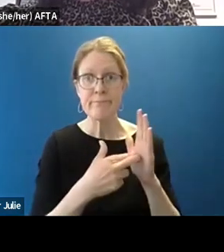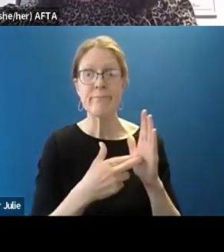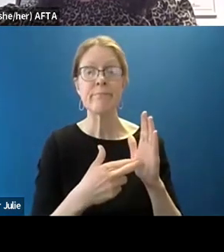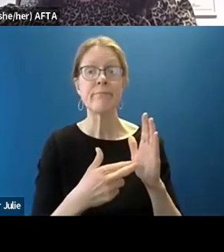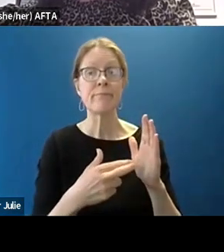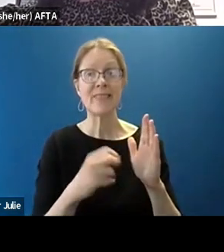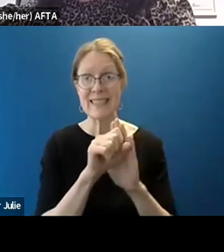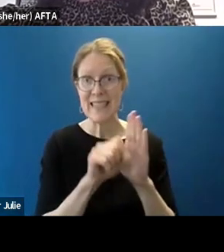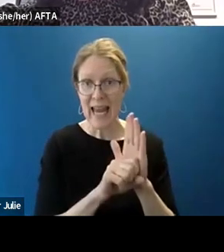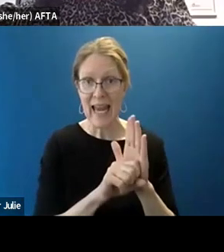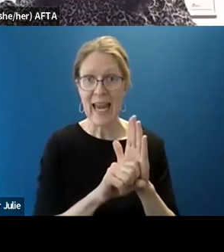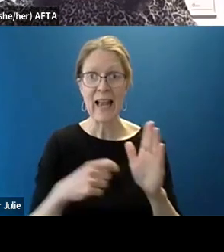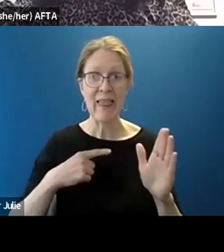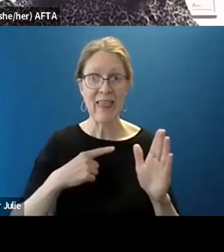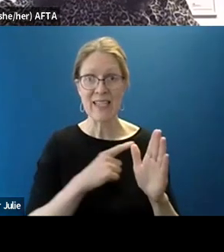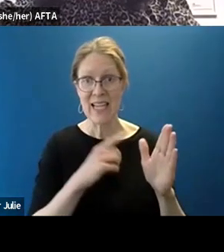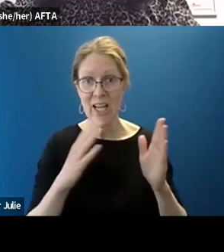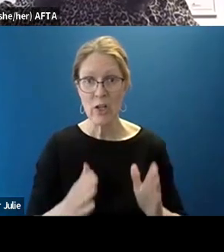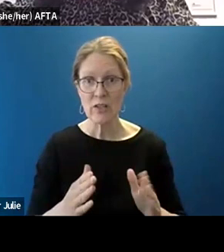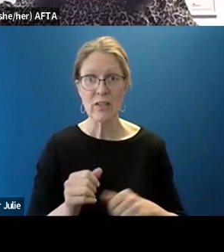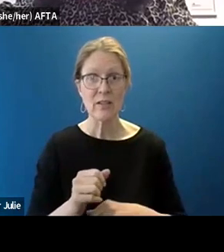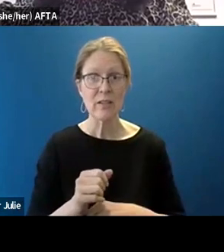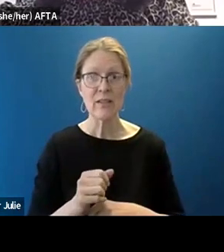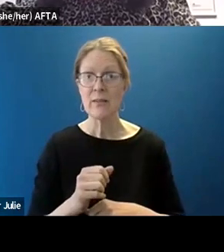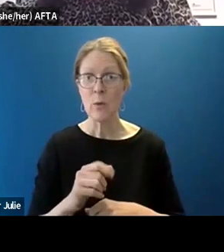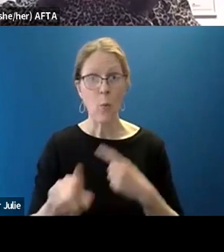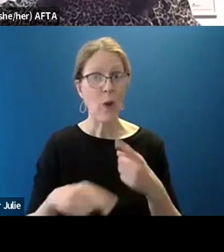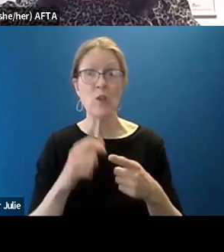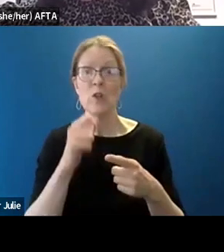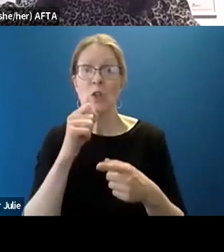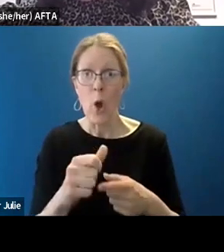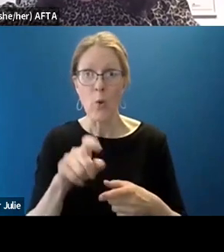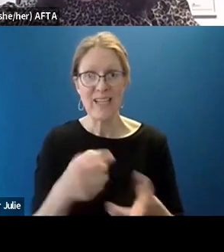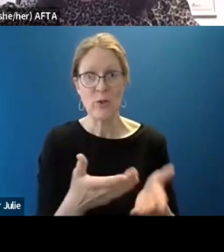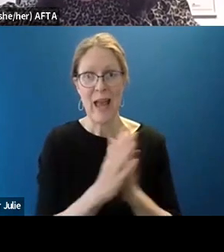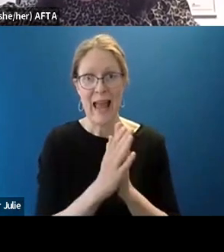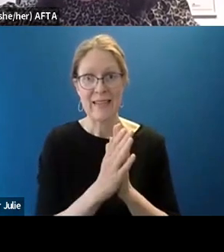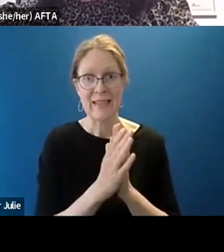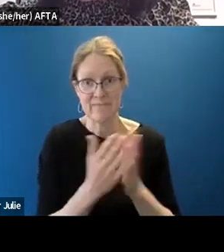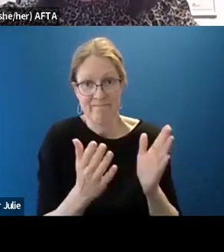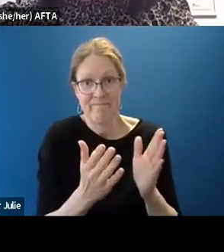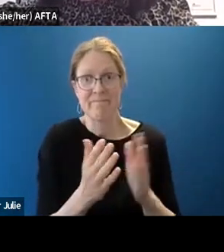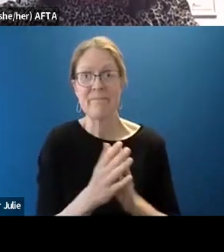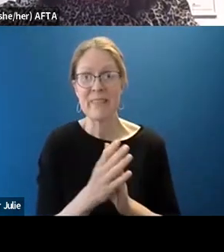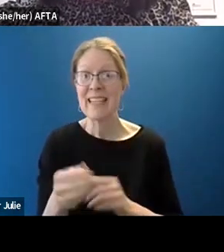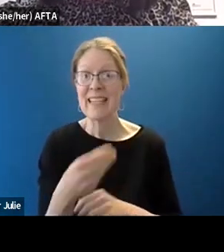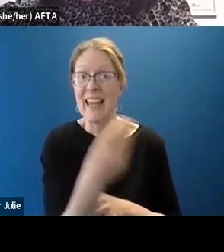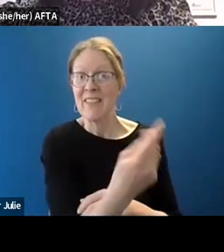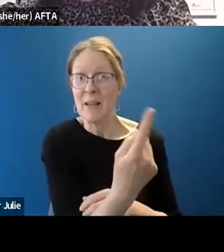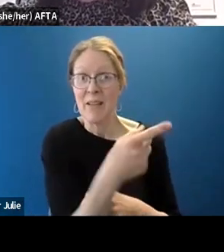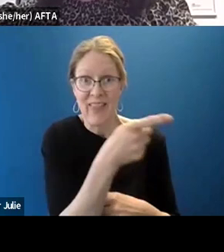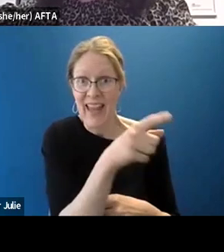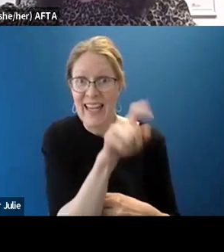legislators when you don't have an ask. You know, give them something they can use, you know, don't always